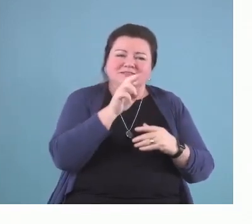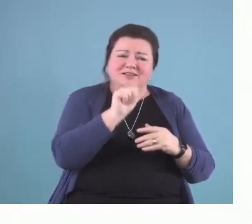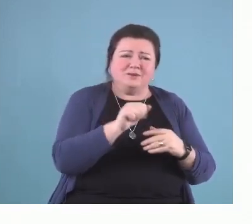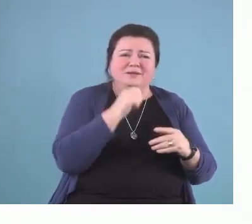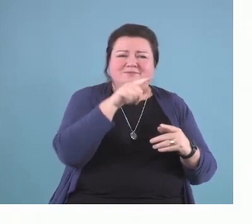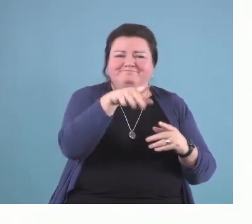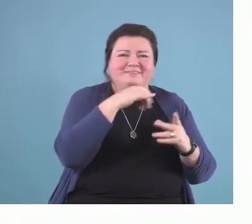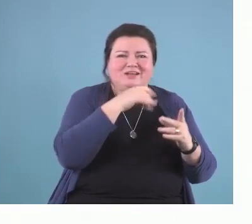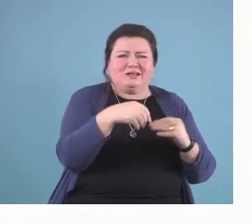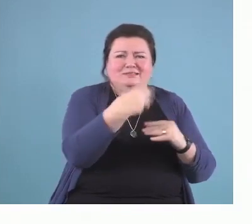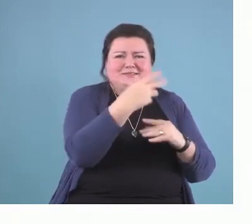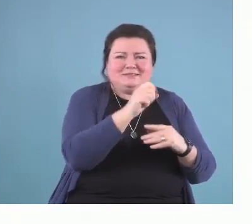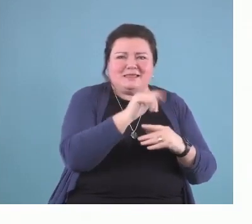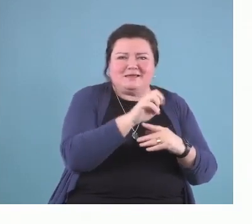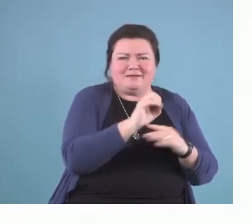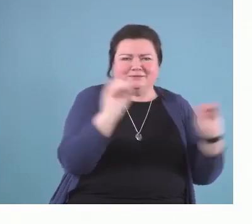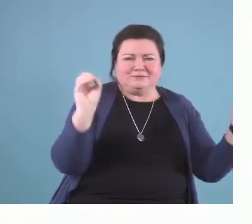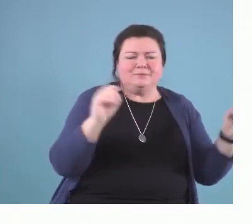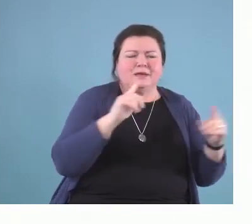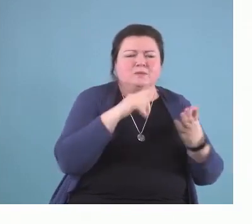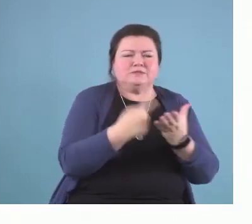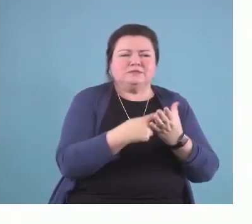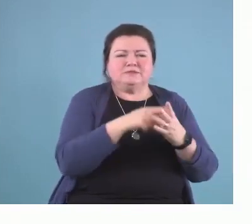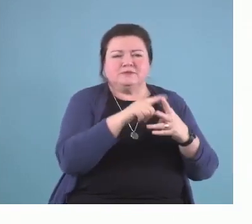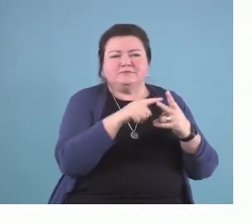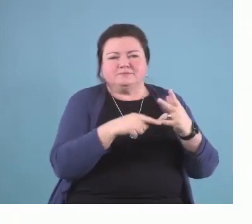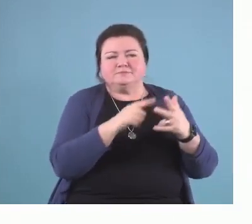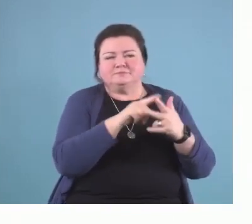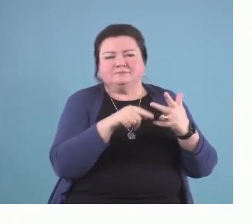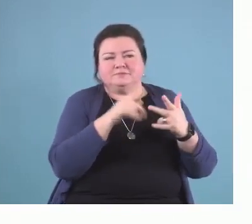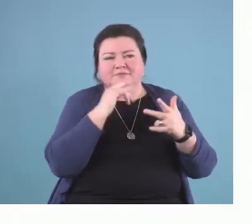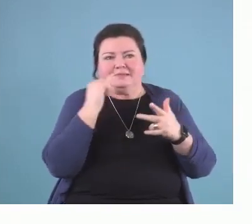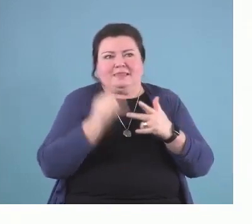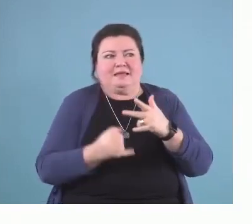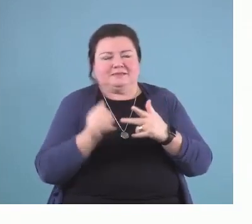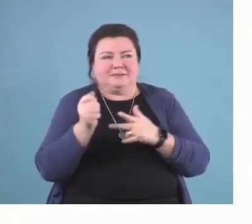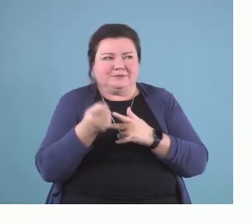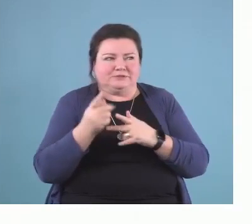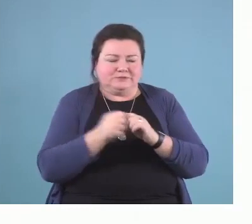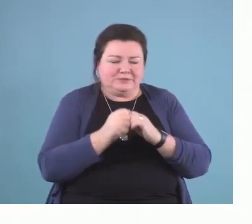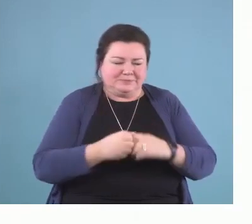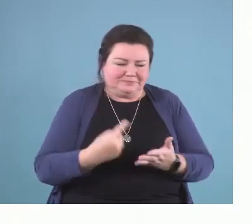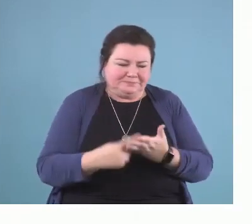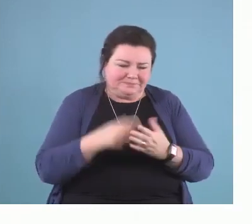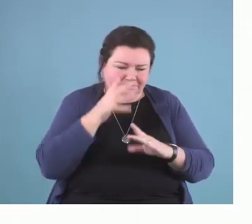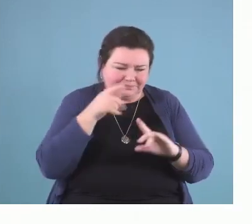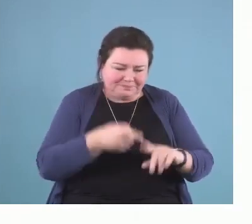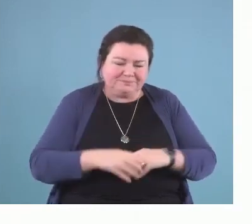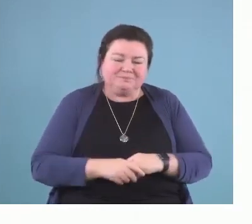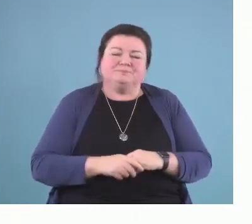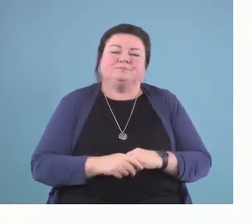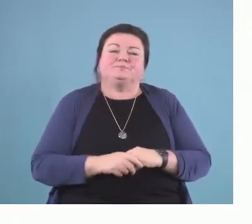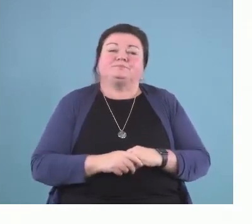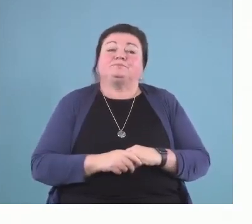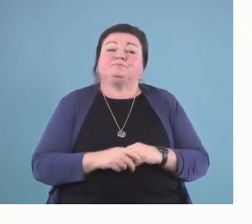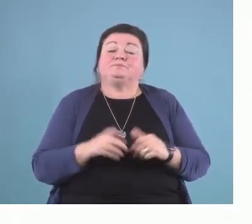but I'll still talk to you about it in the last ten minutes that we have together. So, the first example I'll talk to